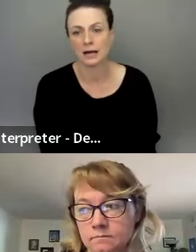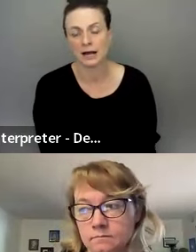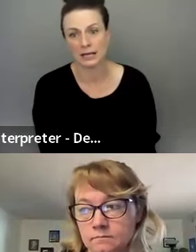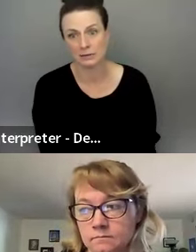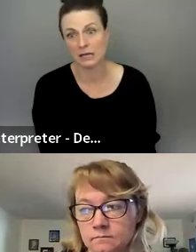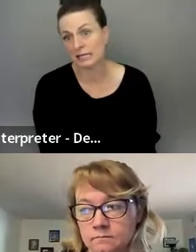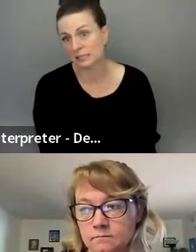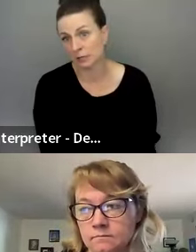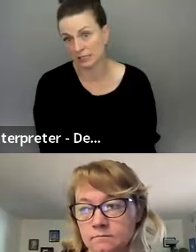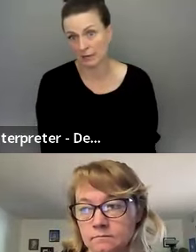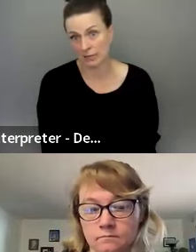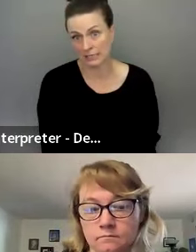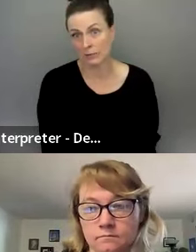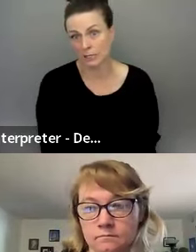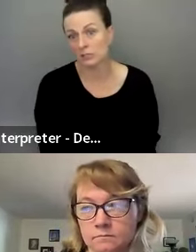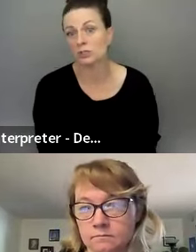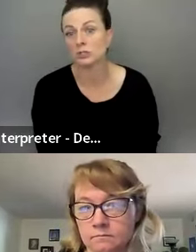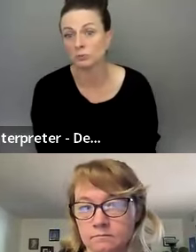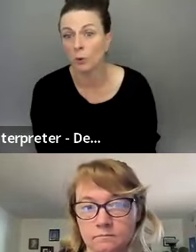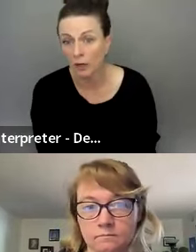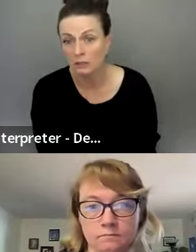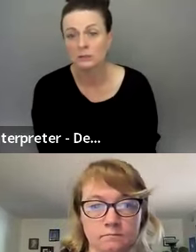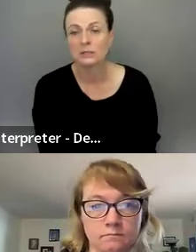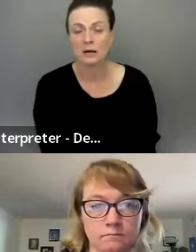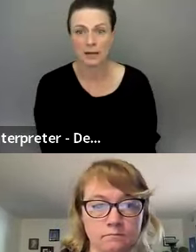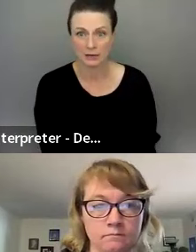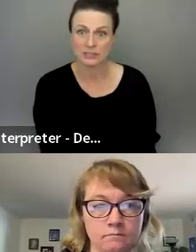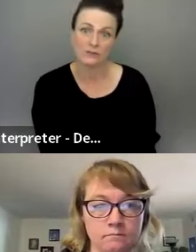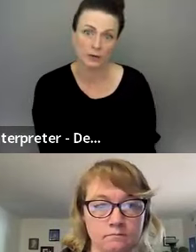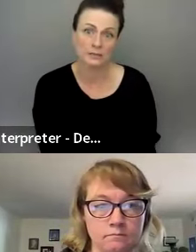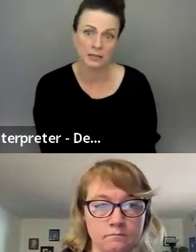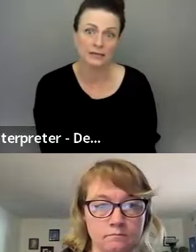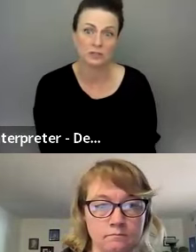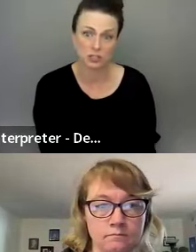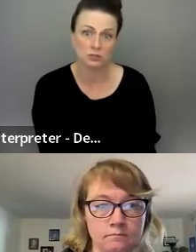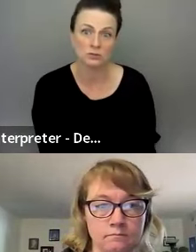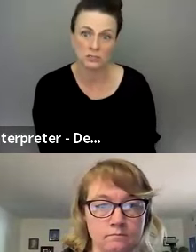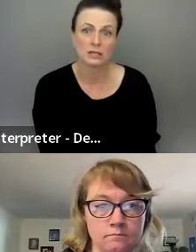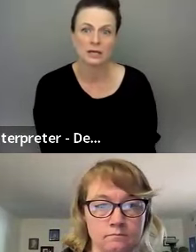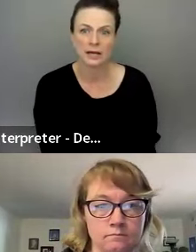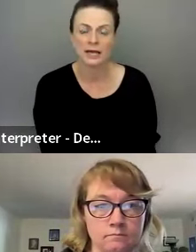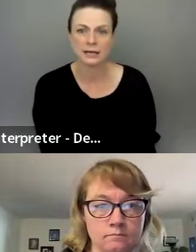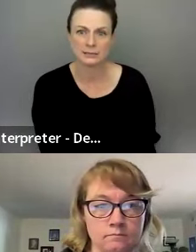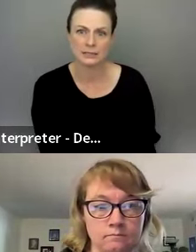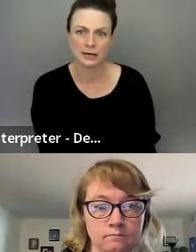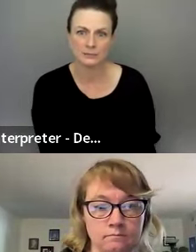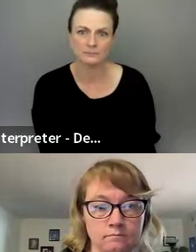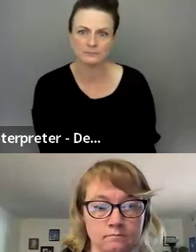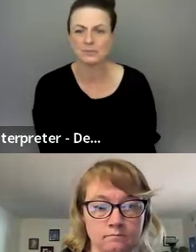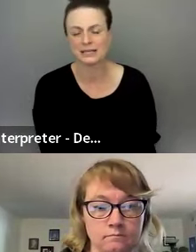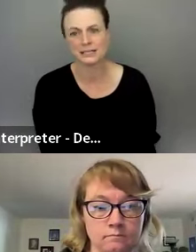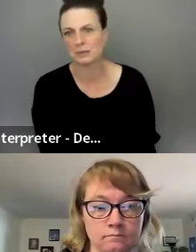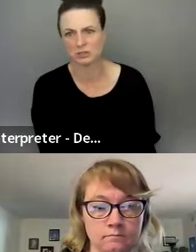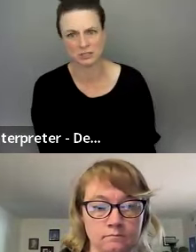And I, it has brought to my mind that we need to do more about Deaf Awareness kind of issues. And, um,